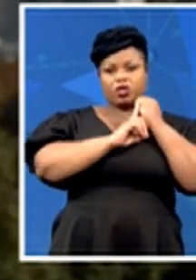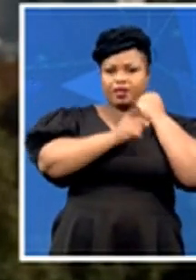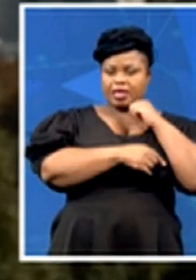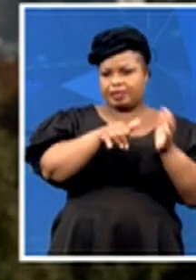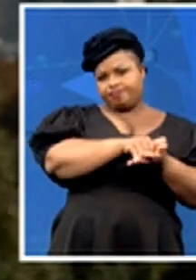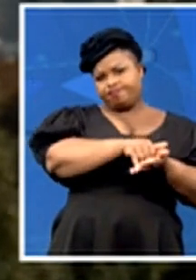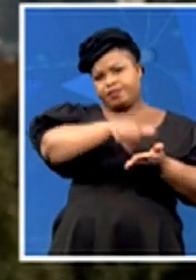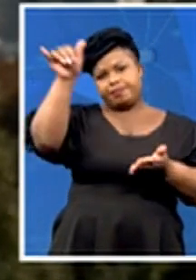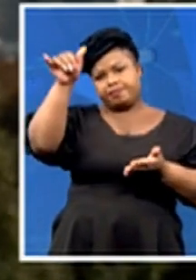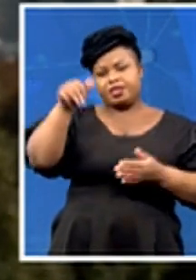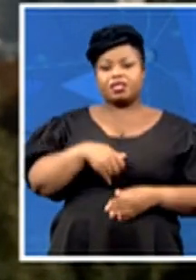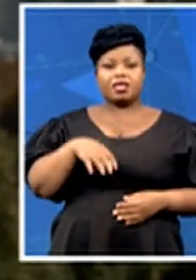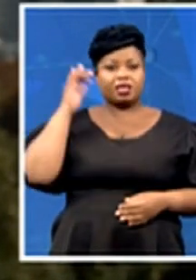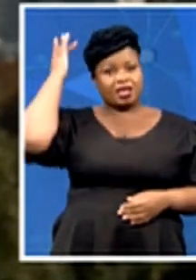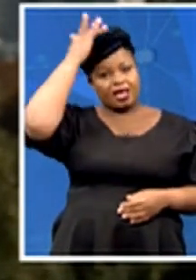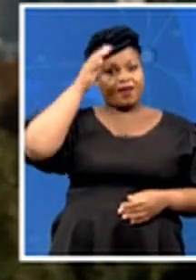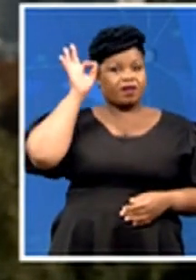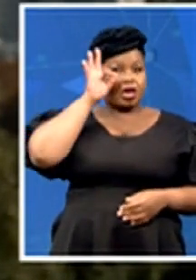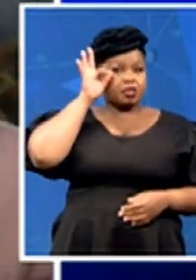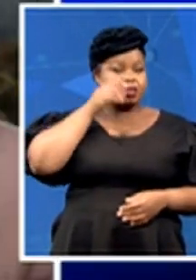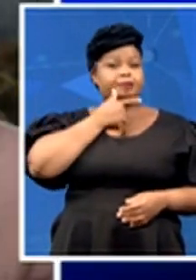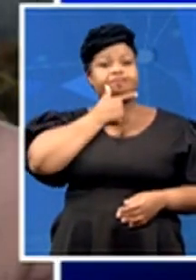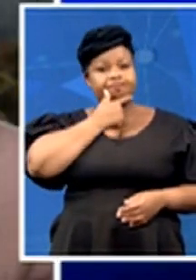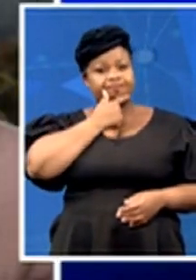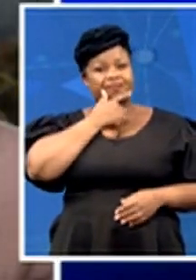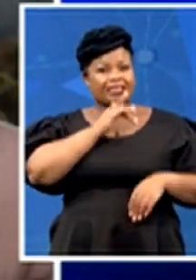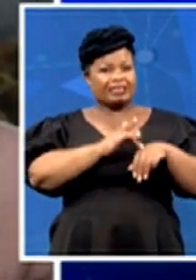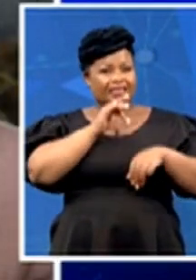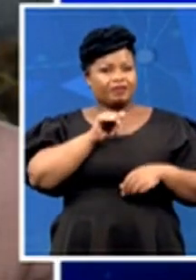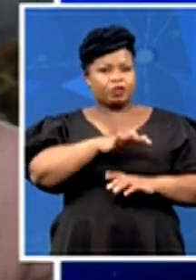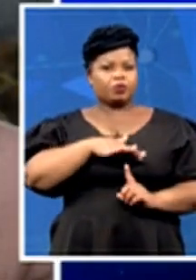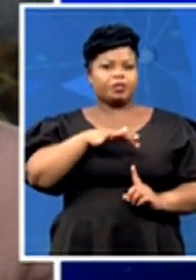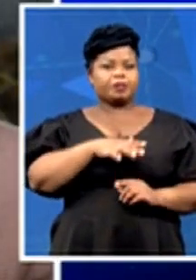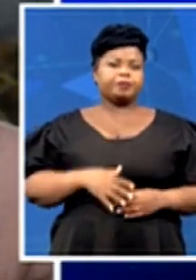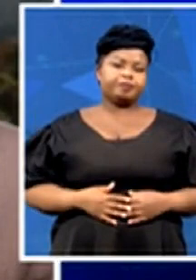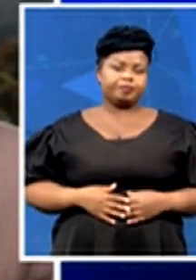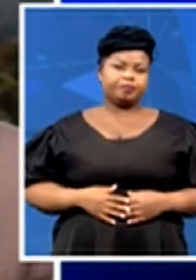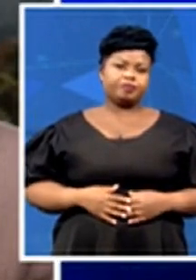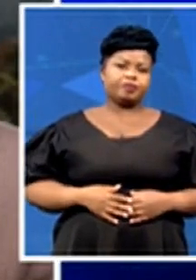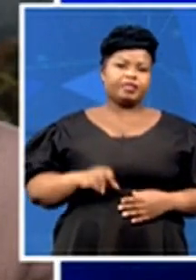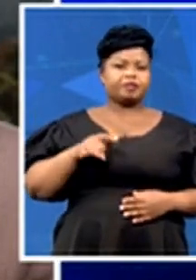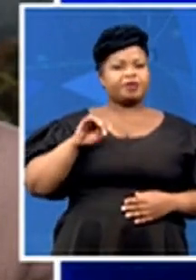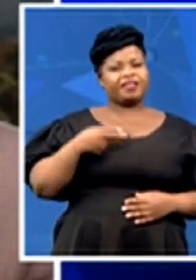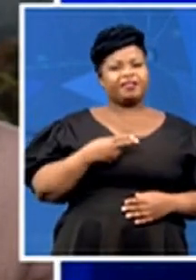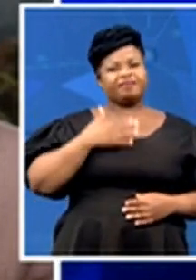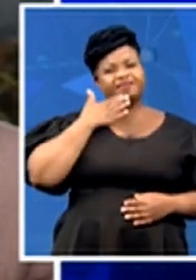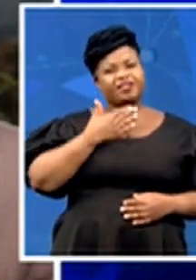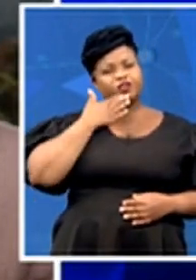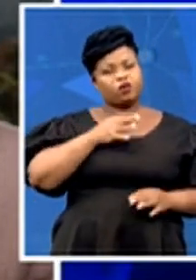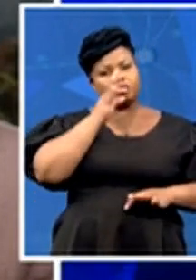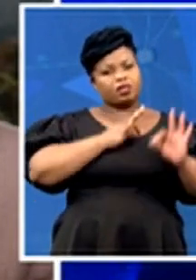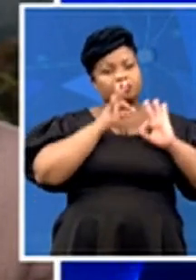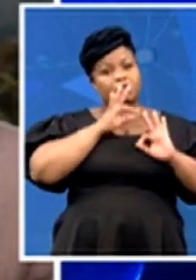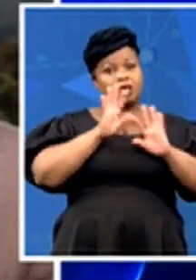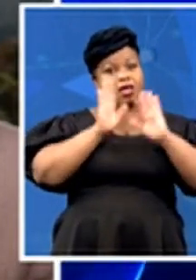precarious situation steward smith thank you so much for giving us a sense thank of what it's like